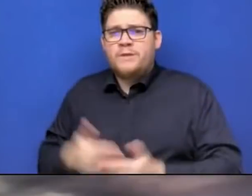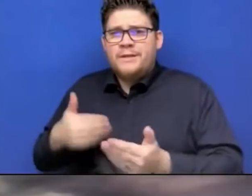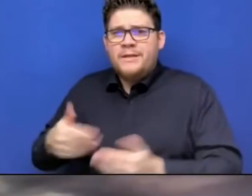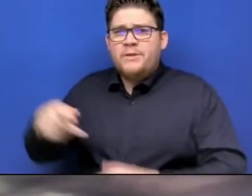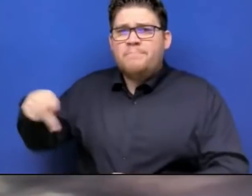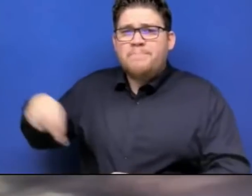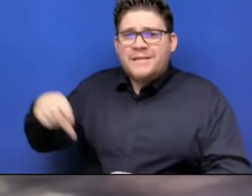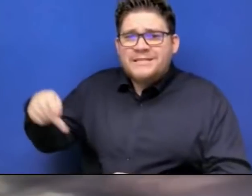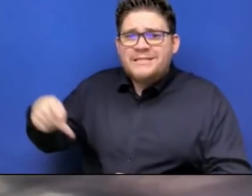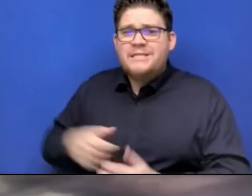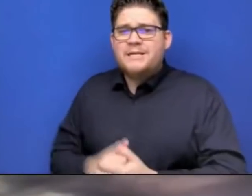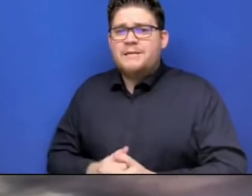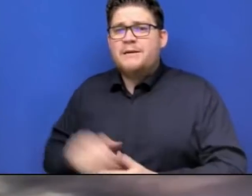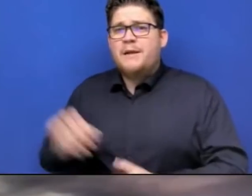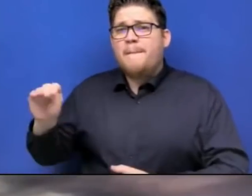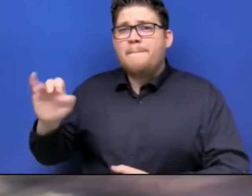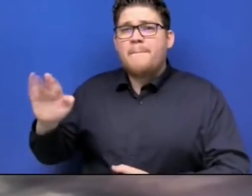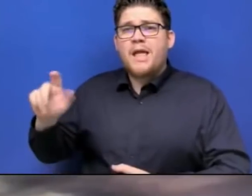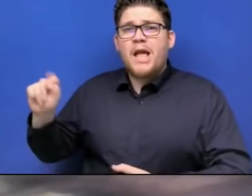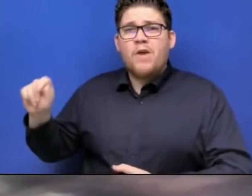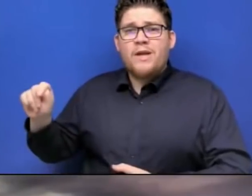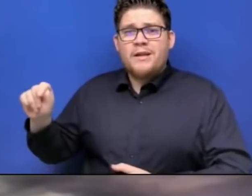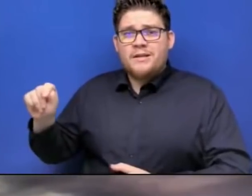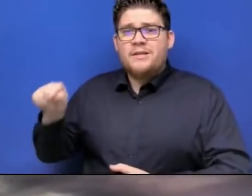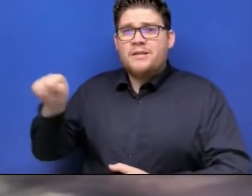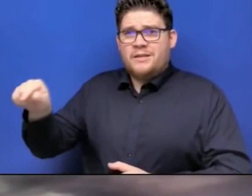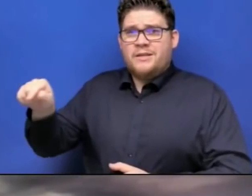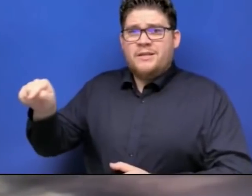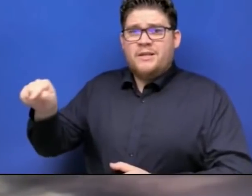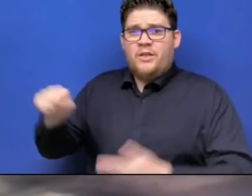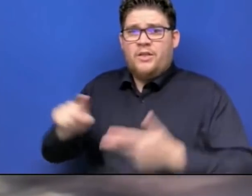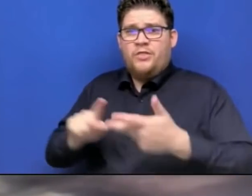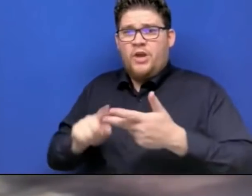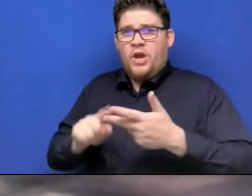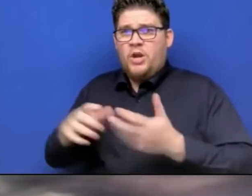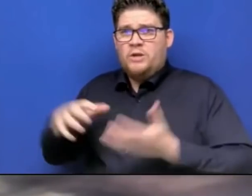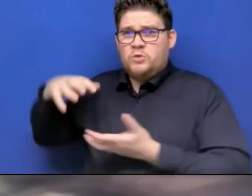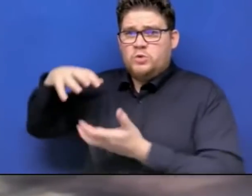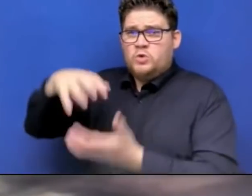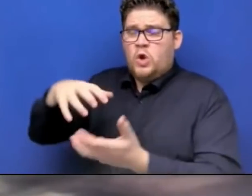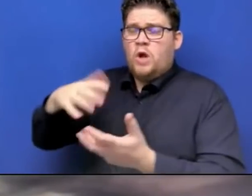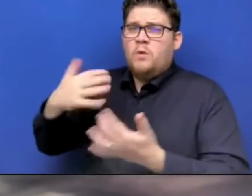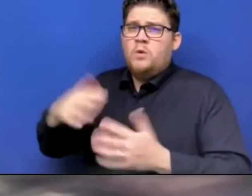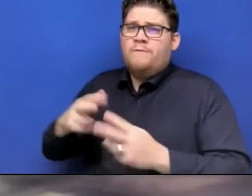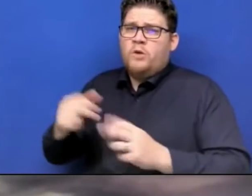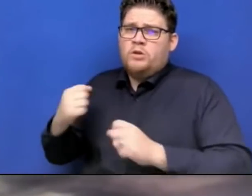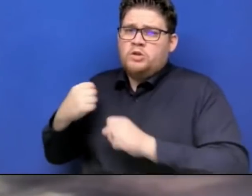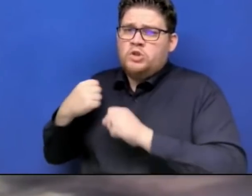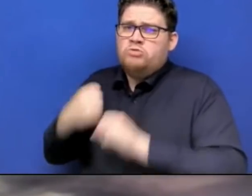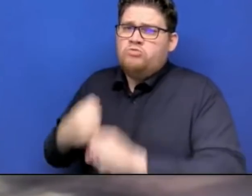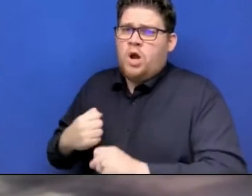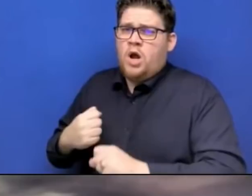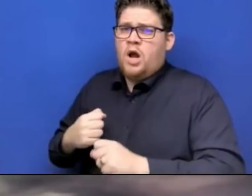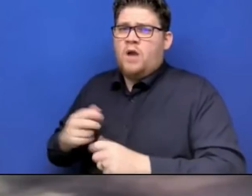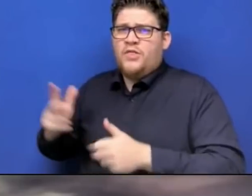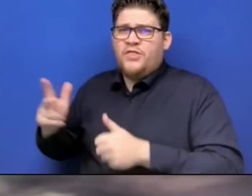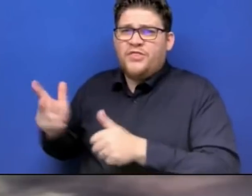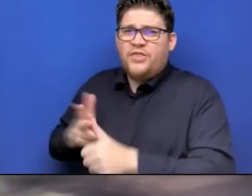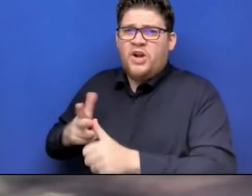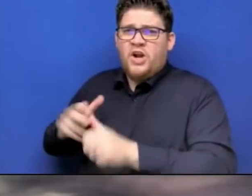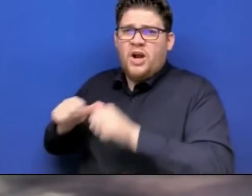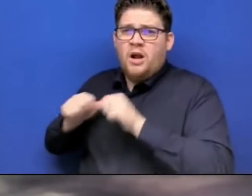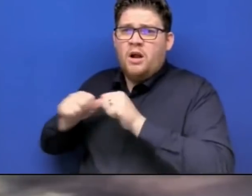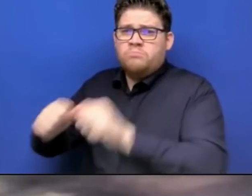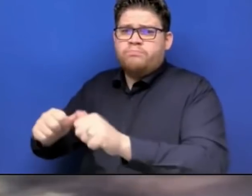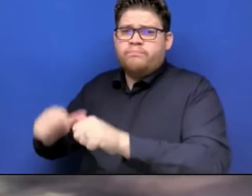This event is very strong. It's the third consecutive storm in a week with very little respite